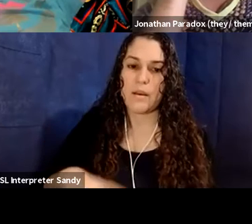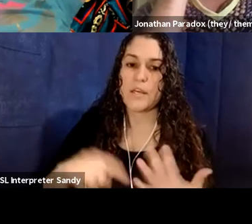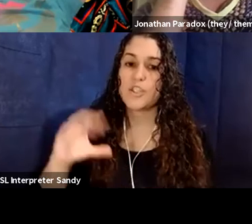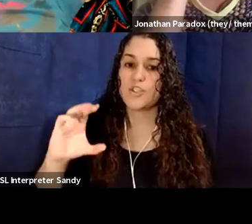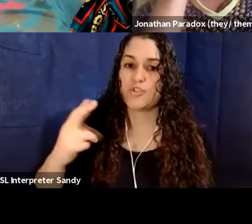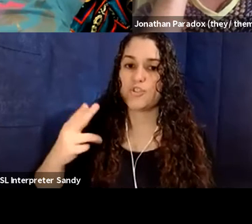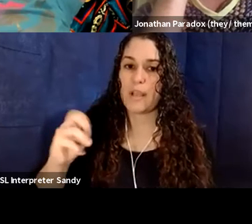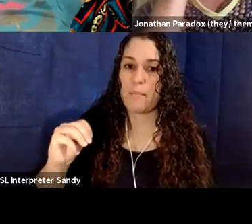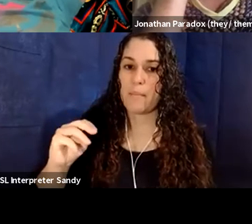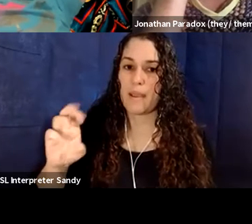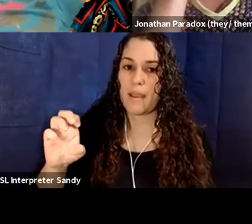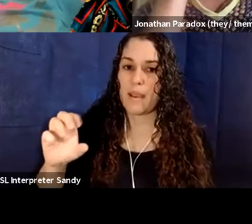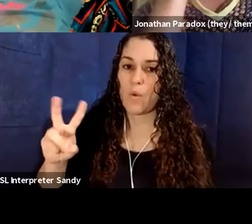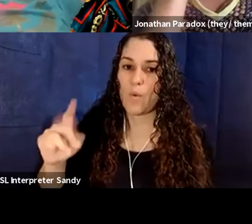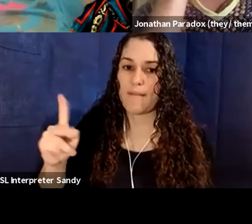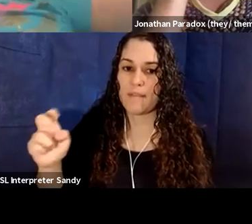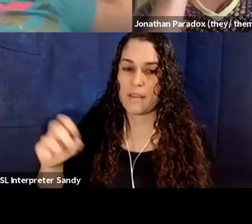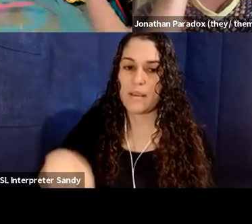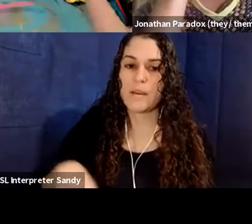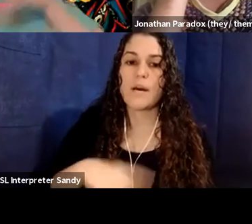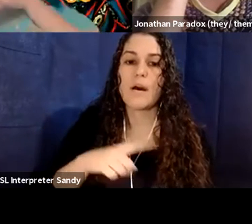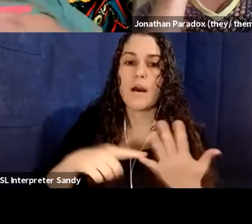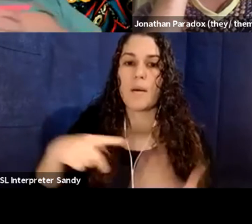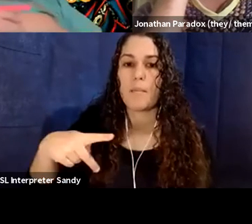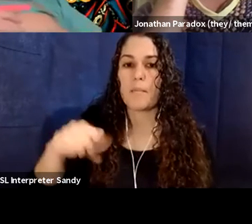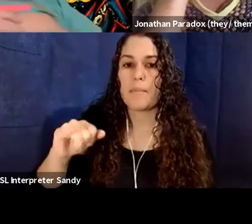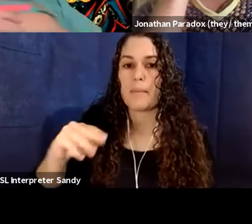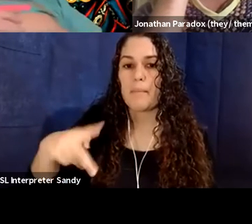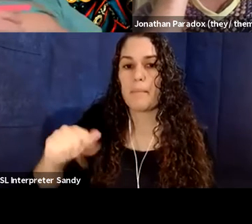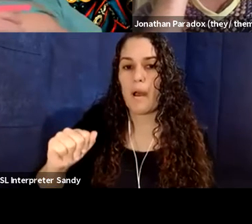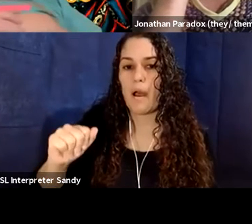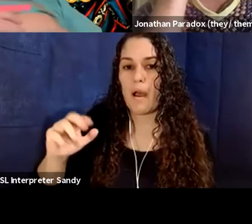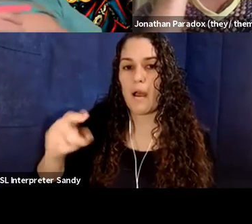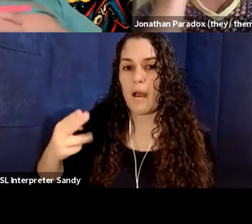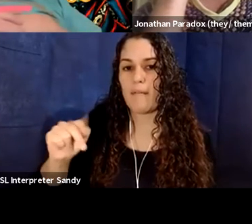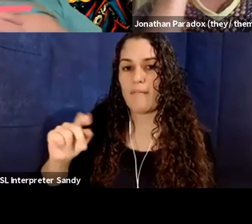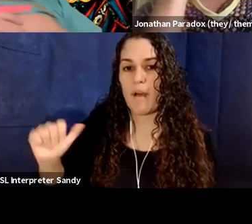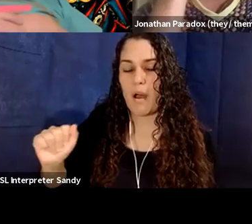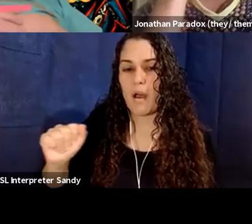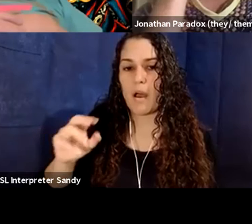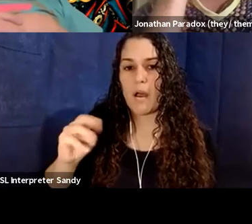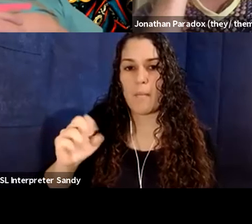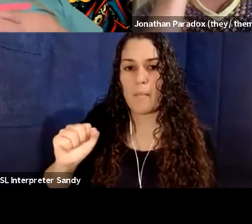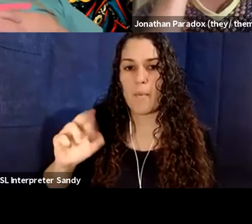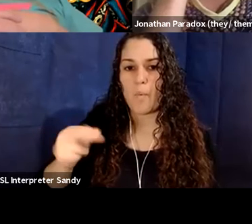Chimehwebi, Pipa Ahamakab, Morongo, Pechanga,